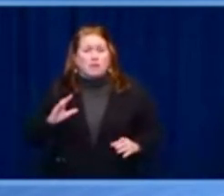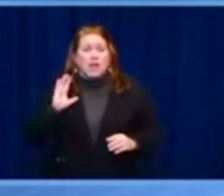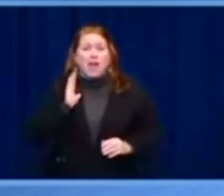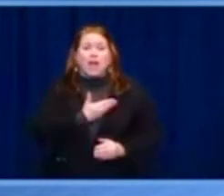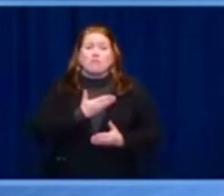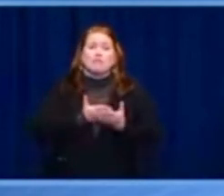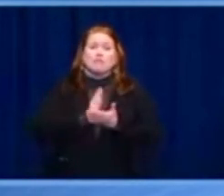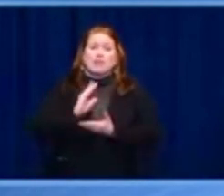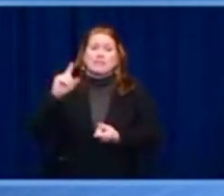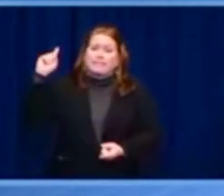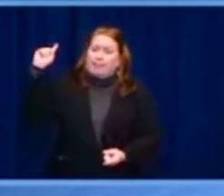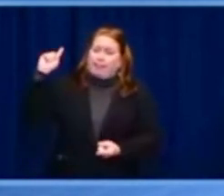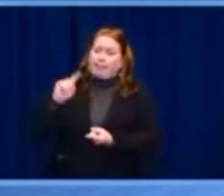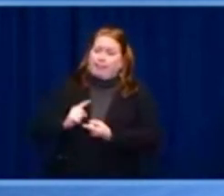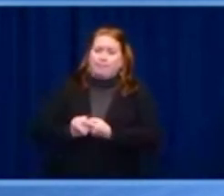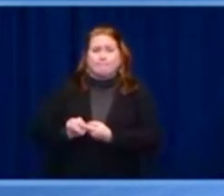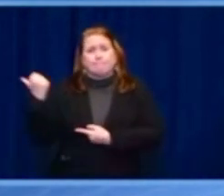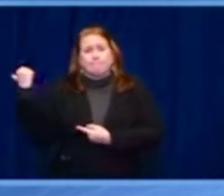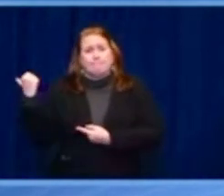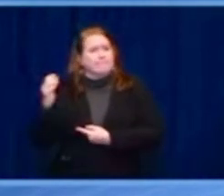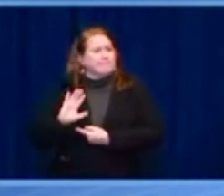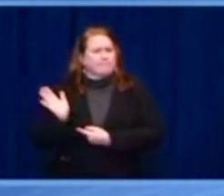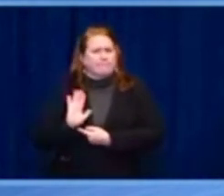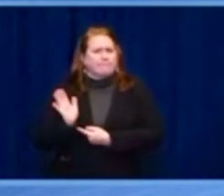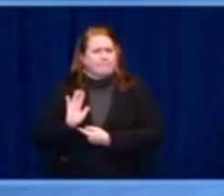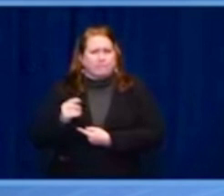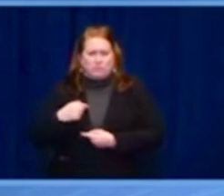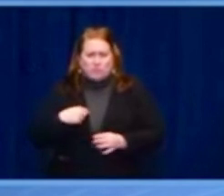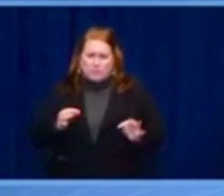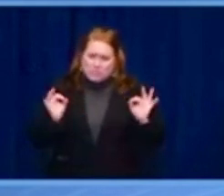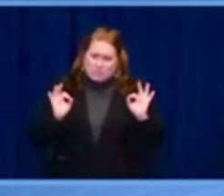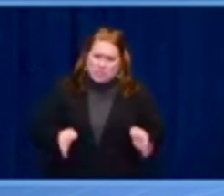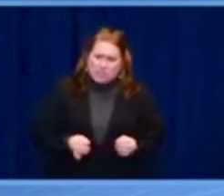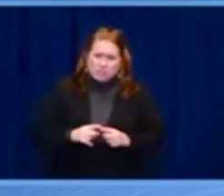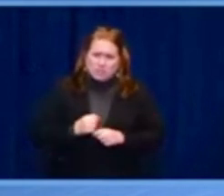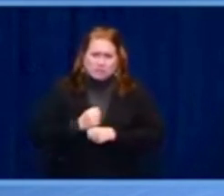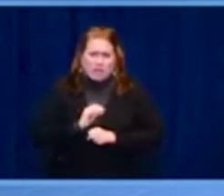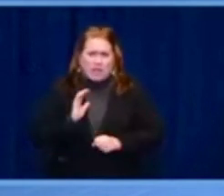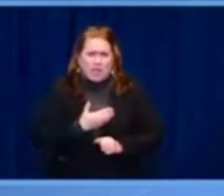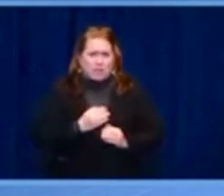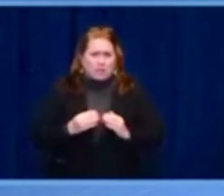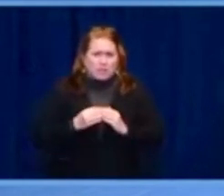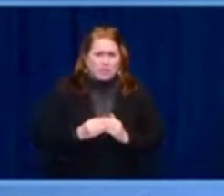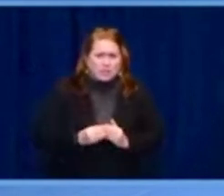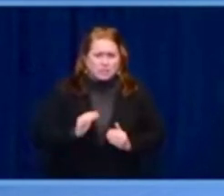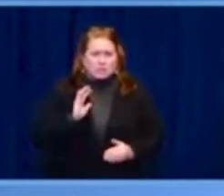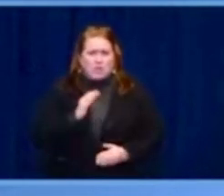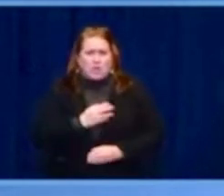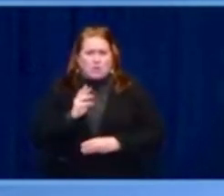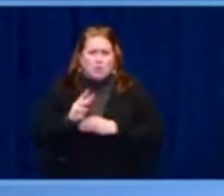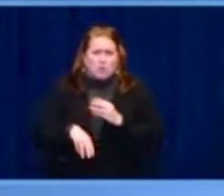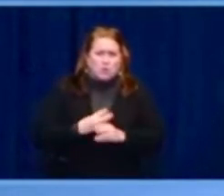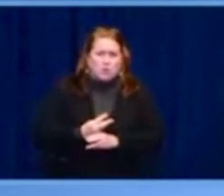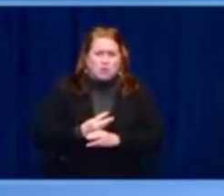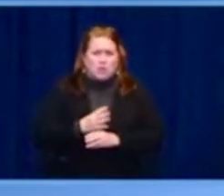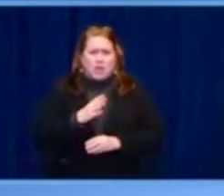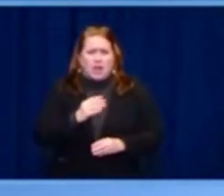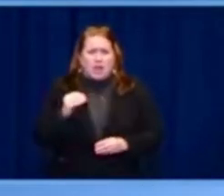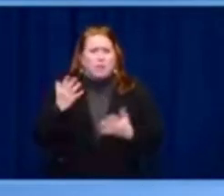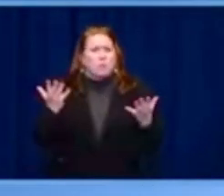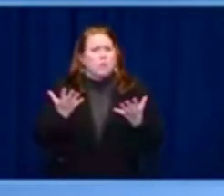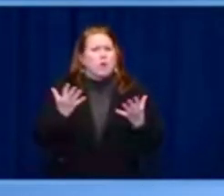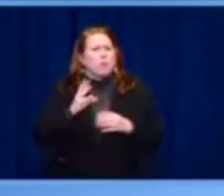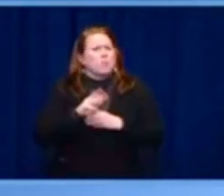of you, each one of you, to hearing from you. And I know I'm not going to turn this over to